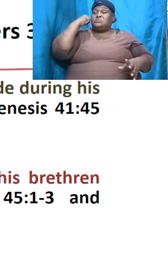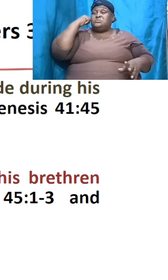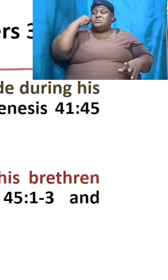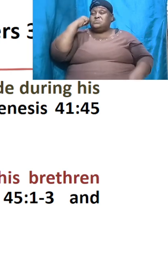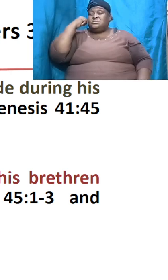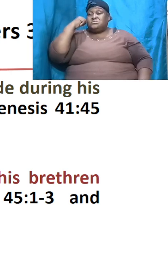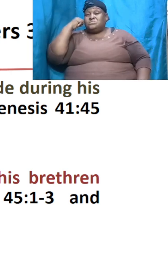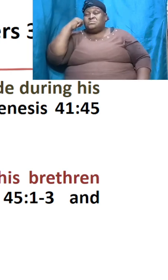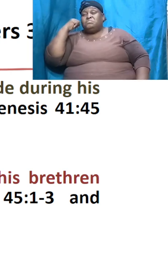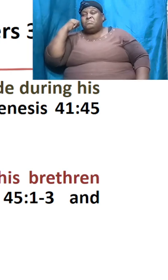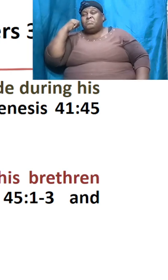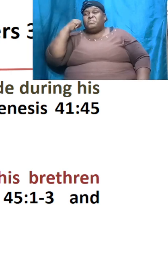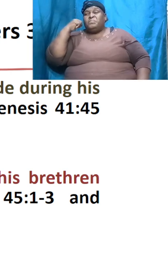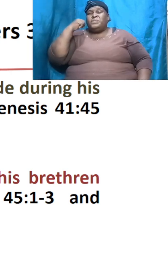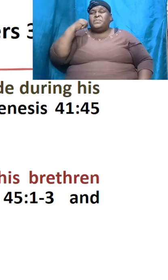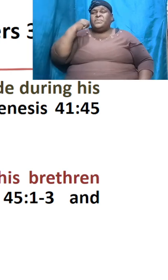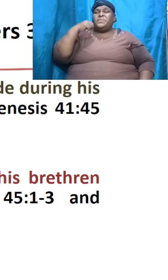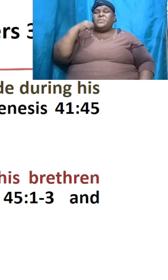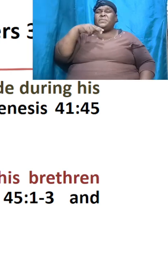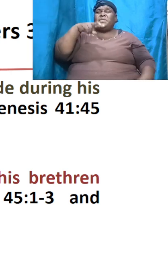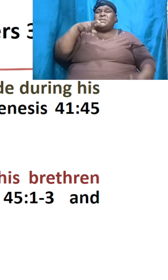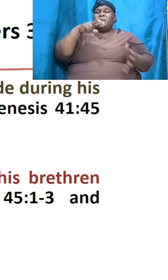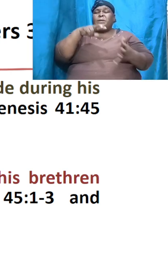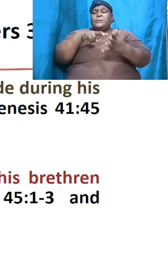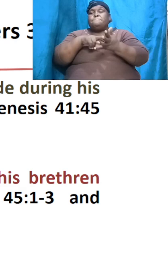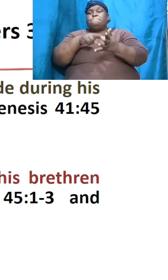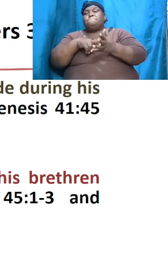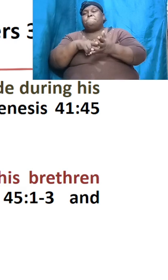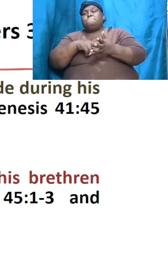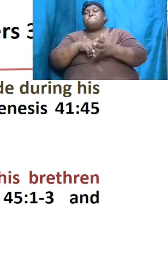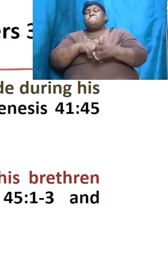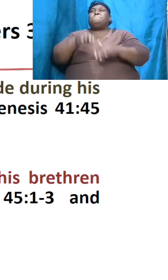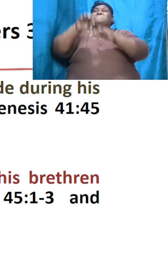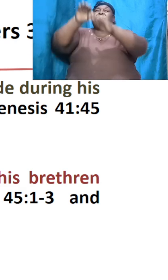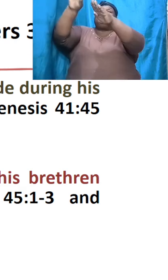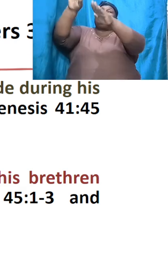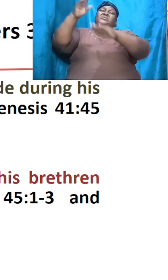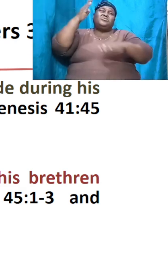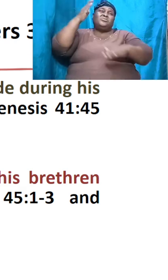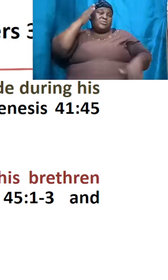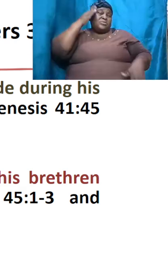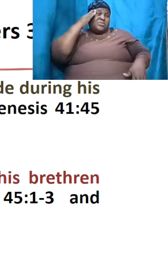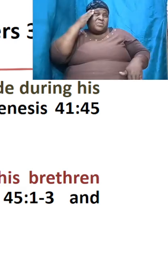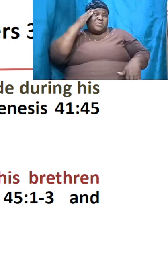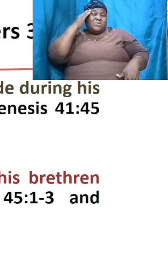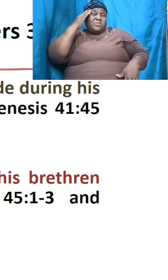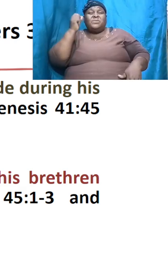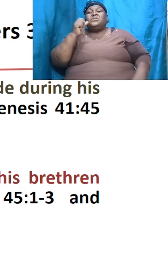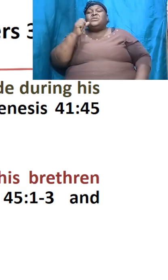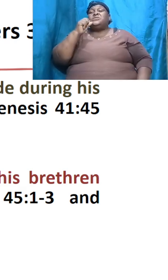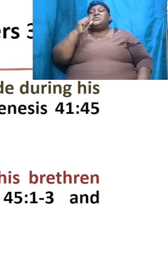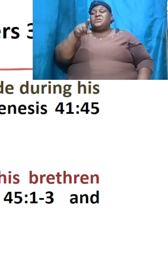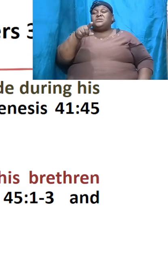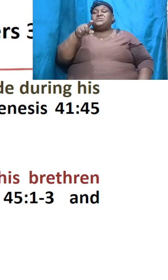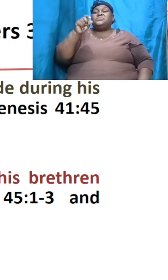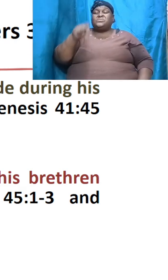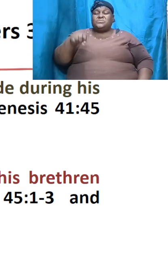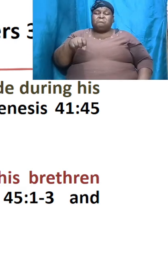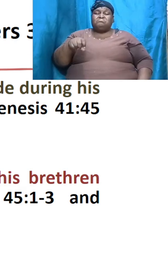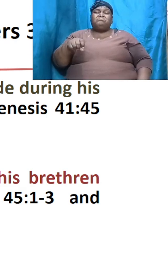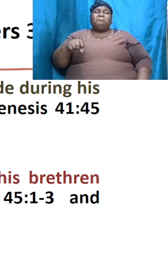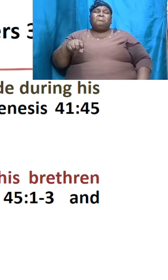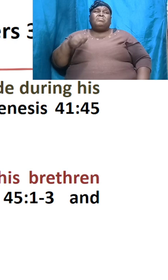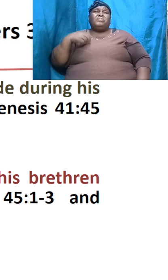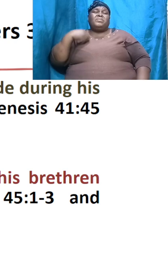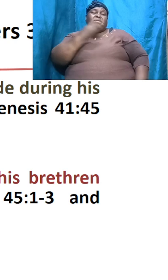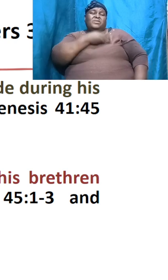when he's standing that day upon the mount of olives they are going to recognize that indeed this was and is